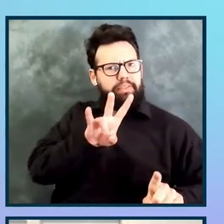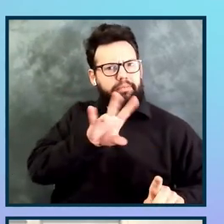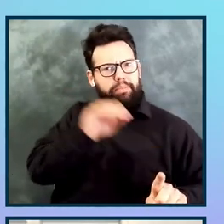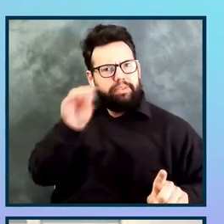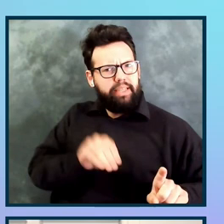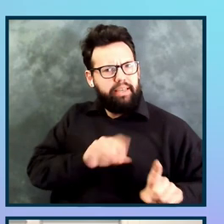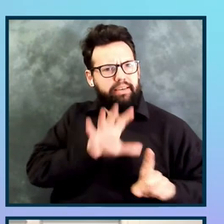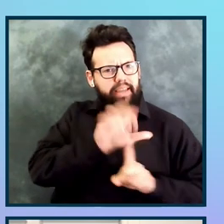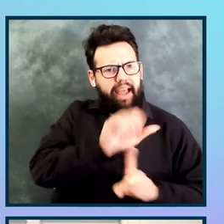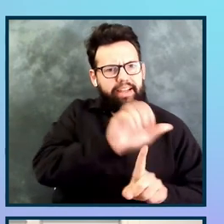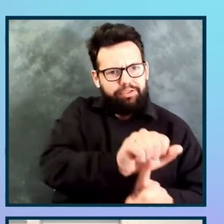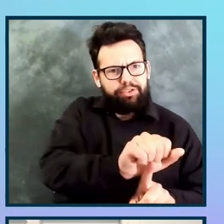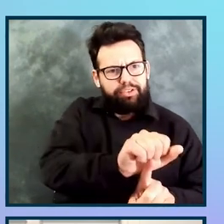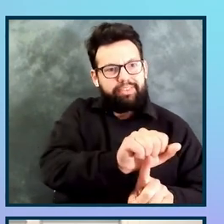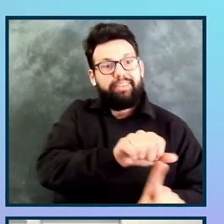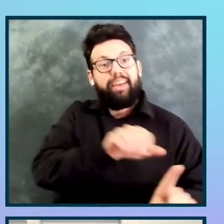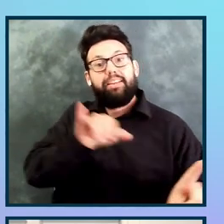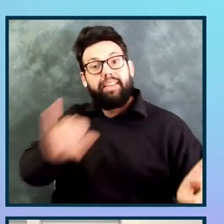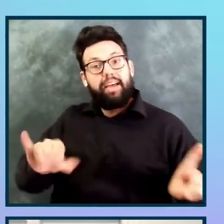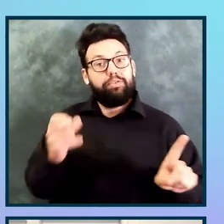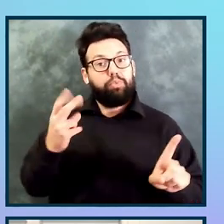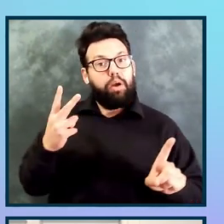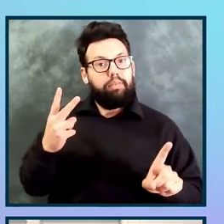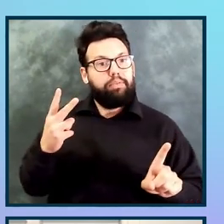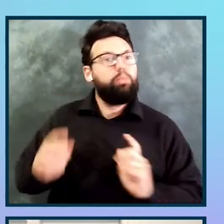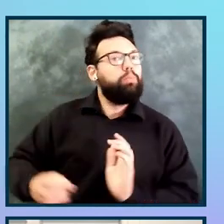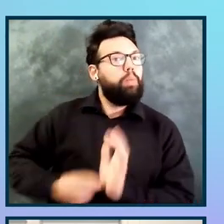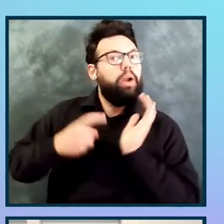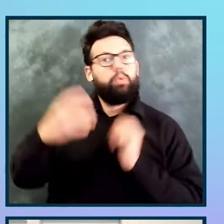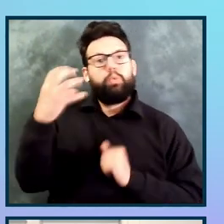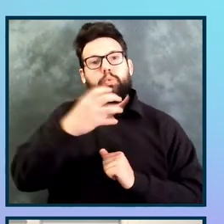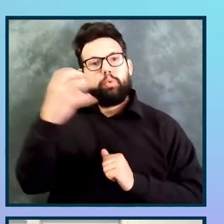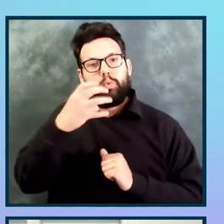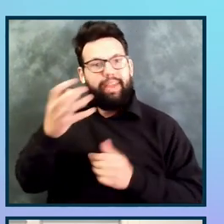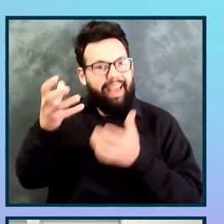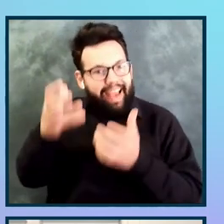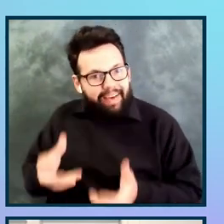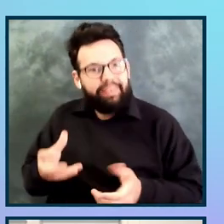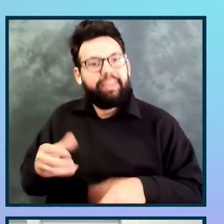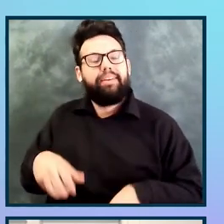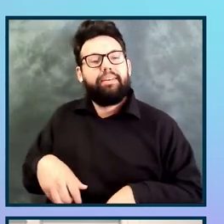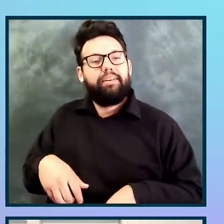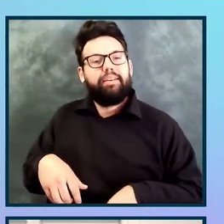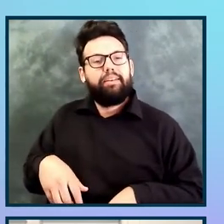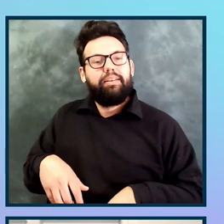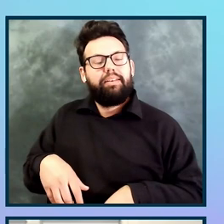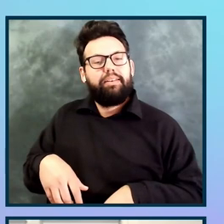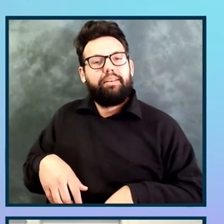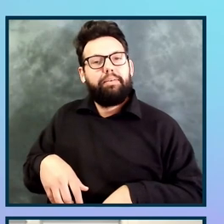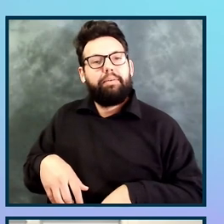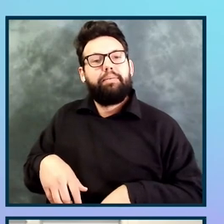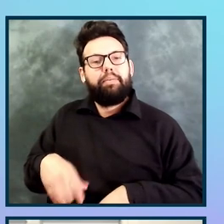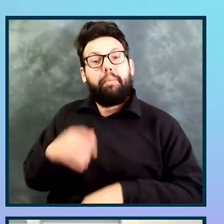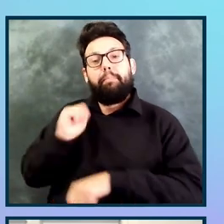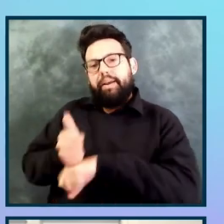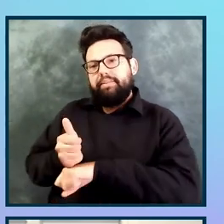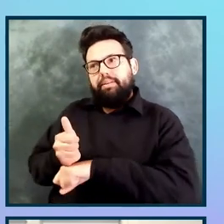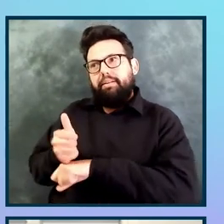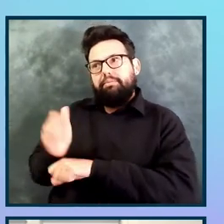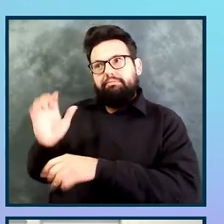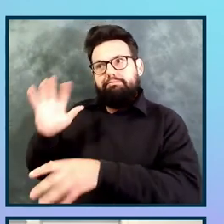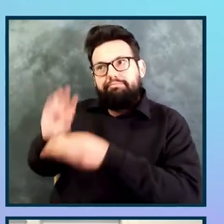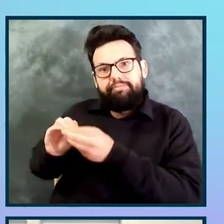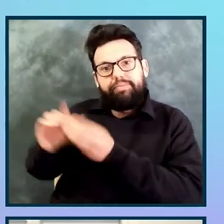criteria being heavy emphasis, we did research on previous audits, and we found that that would provide over 90%